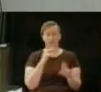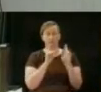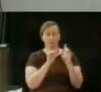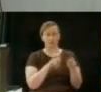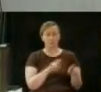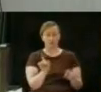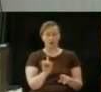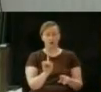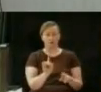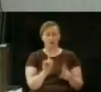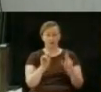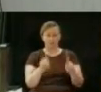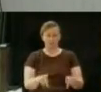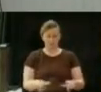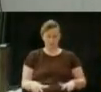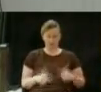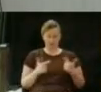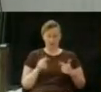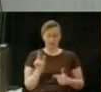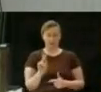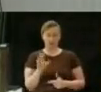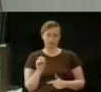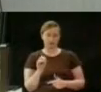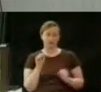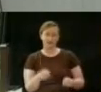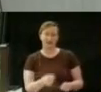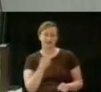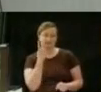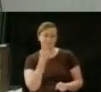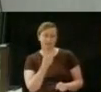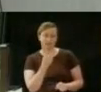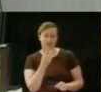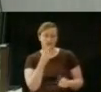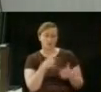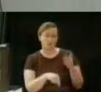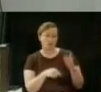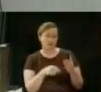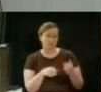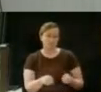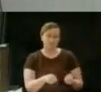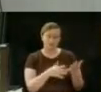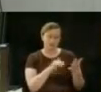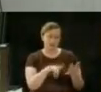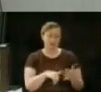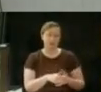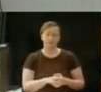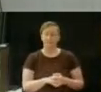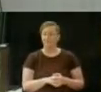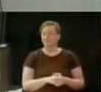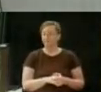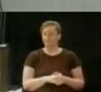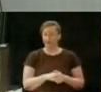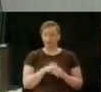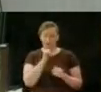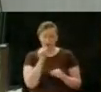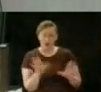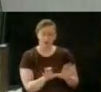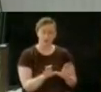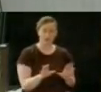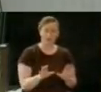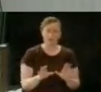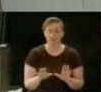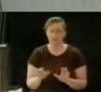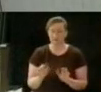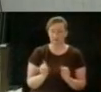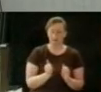to look at where the economies would come from so that we have a report which the citizens of Knox County could rely